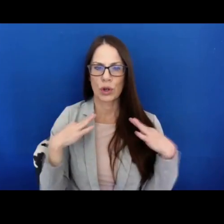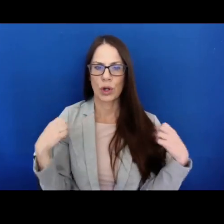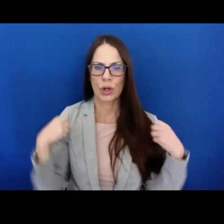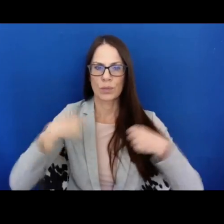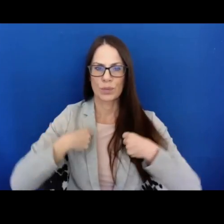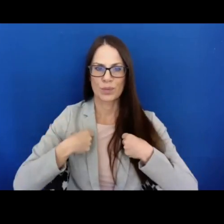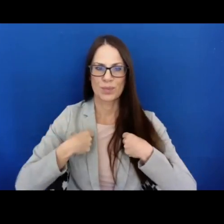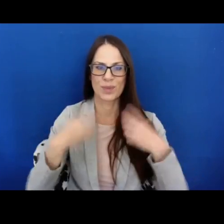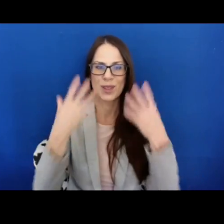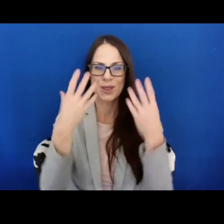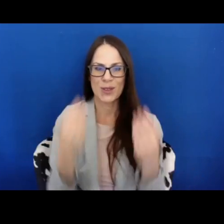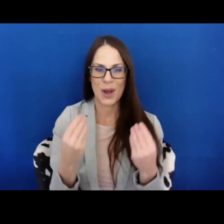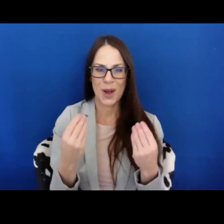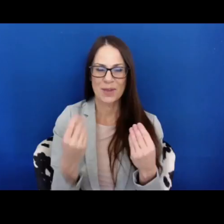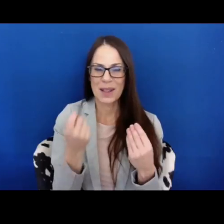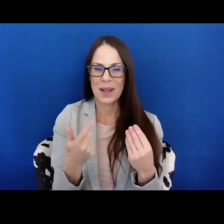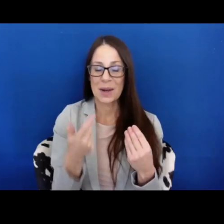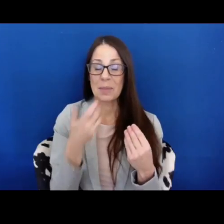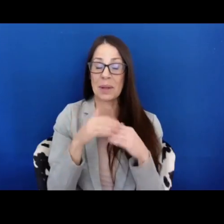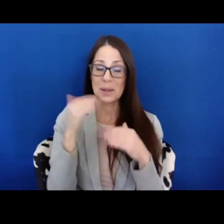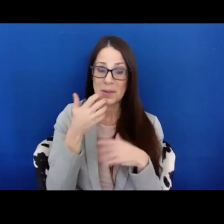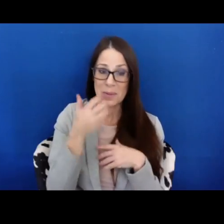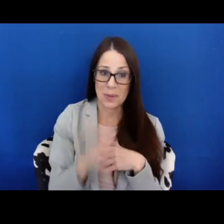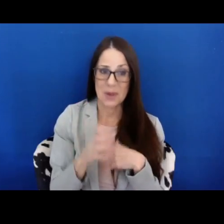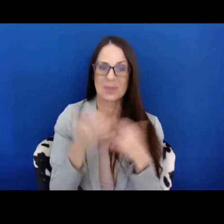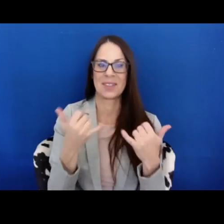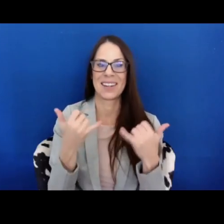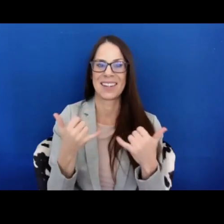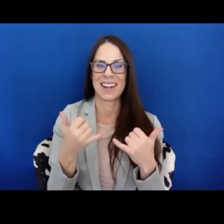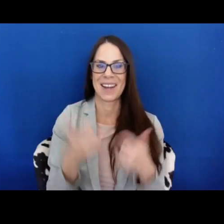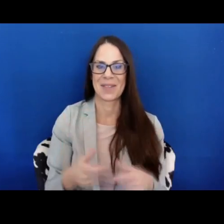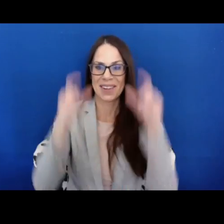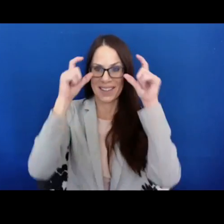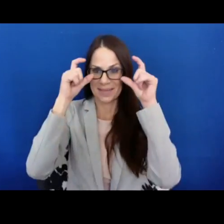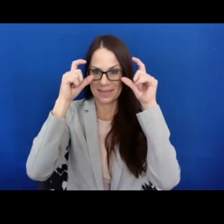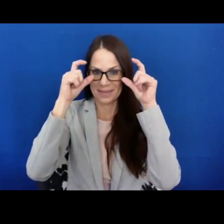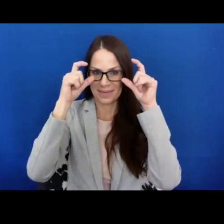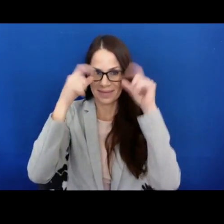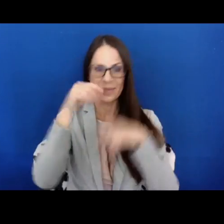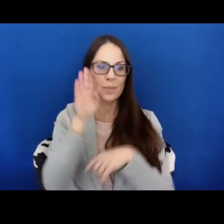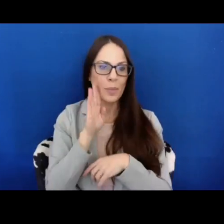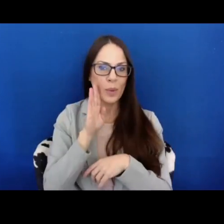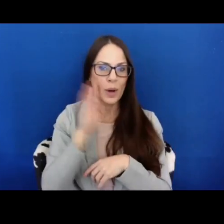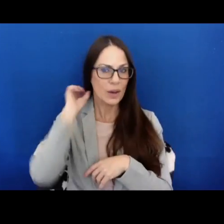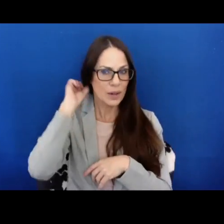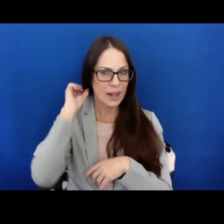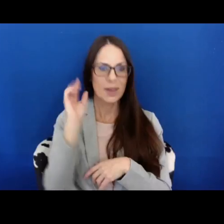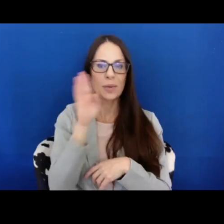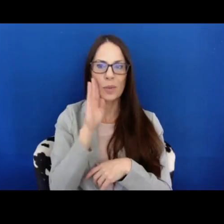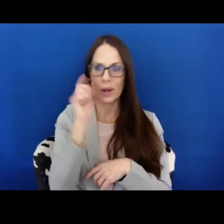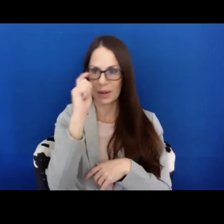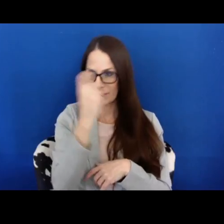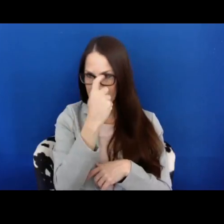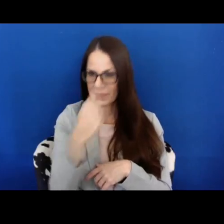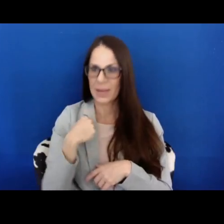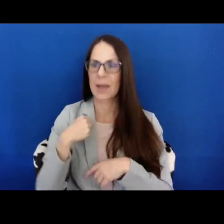very soft and a little bit too warm right now, wearing glasses, brown hair, brown eyes. I am very